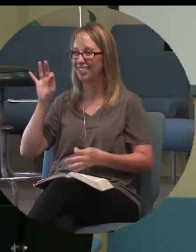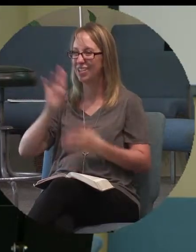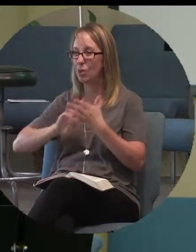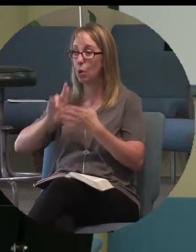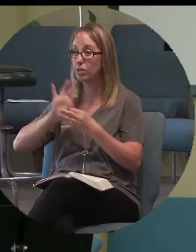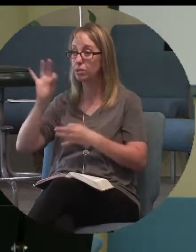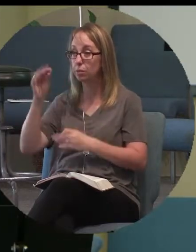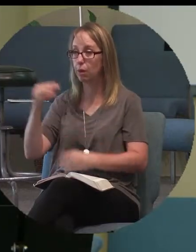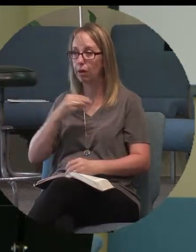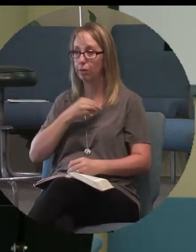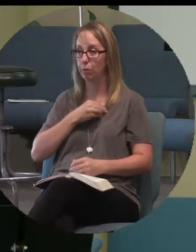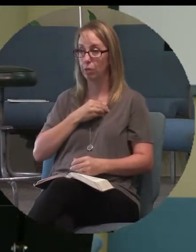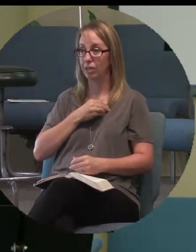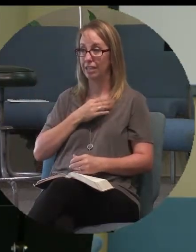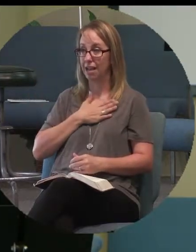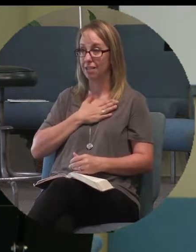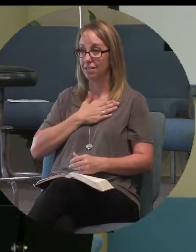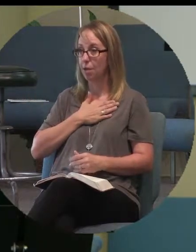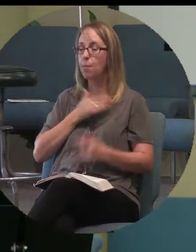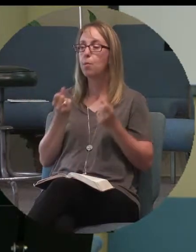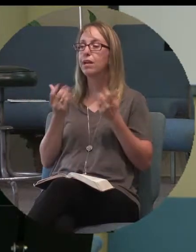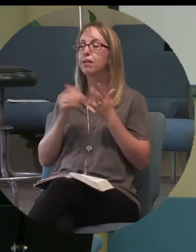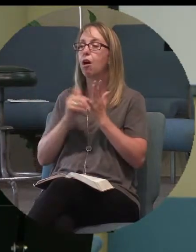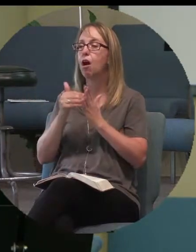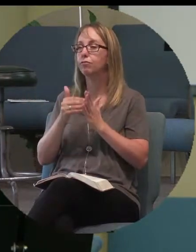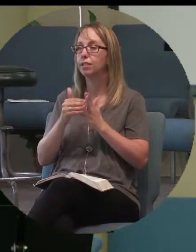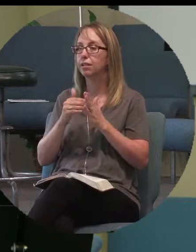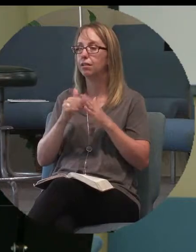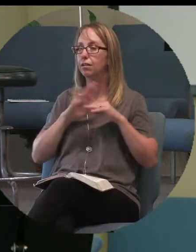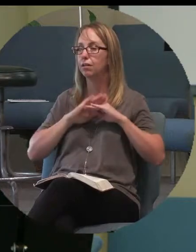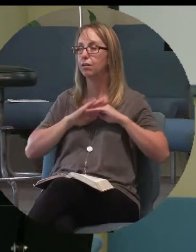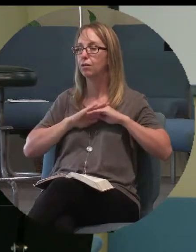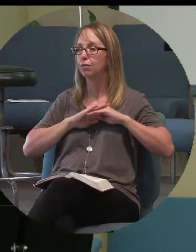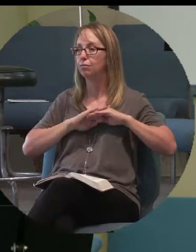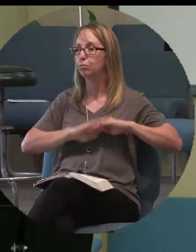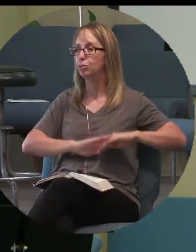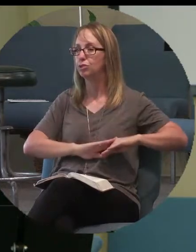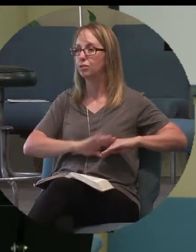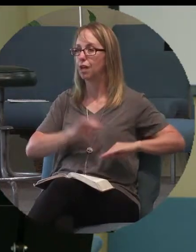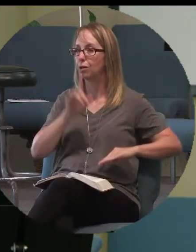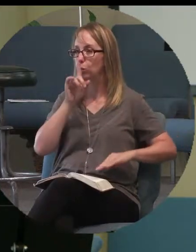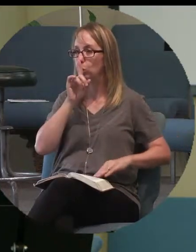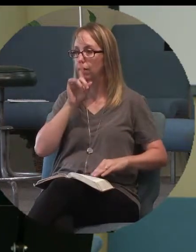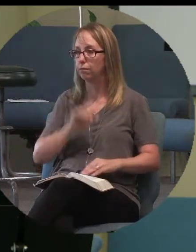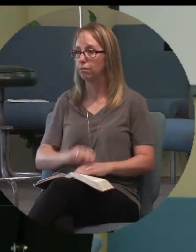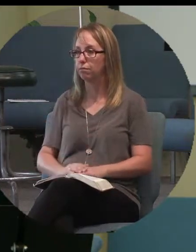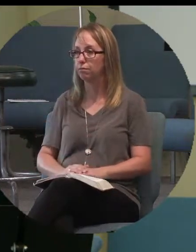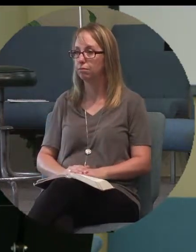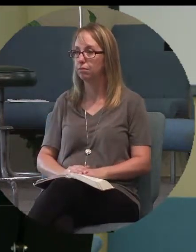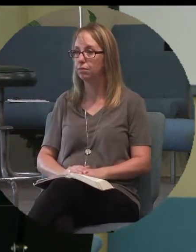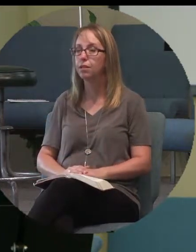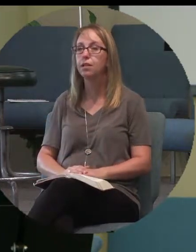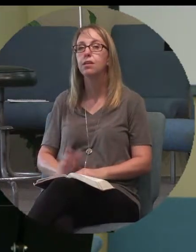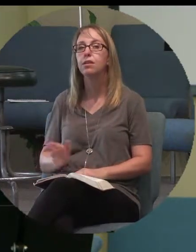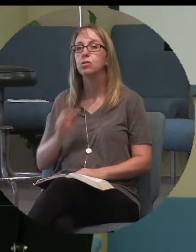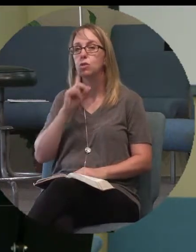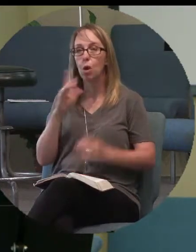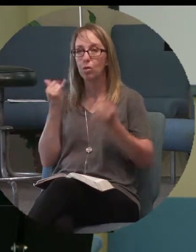23, beginning in verse 26. And I want to walk us through Jesus' last